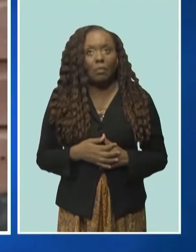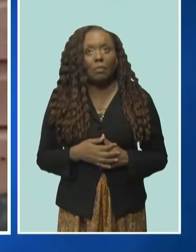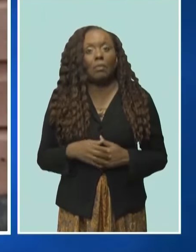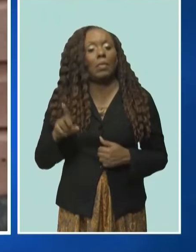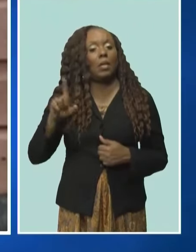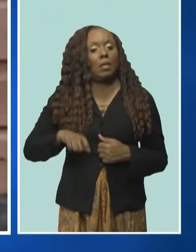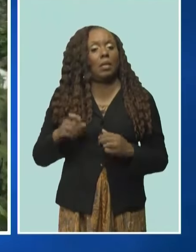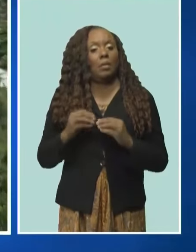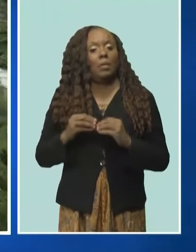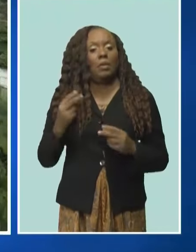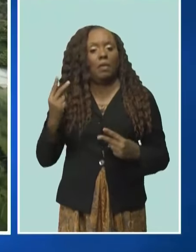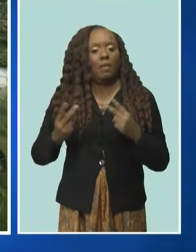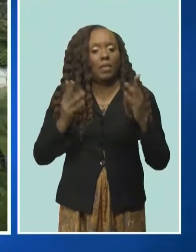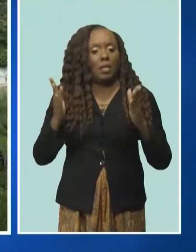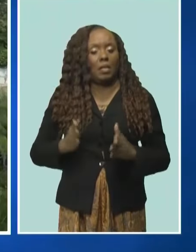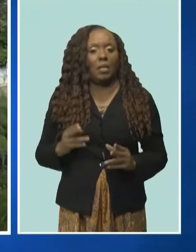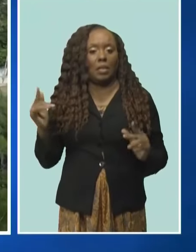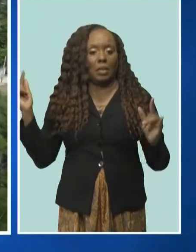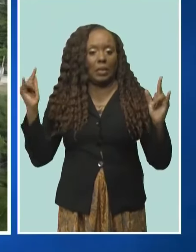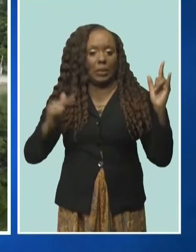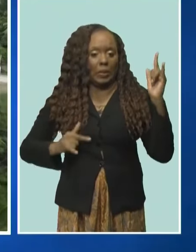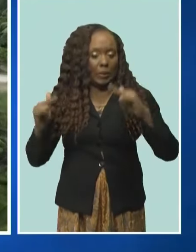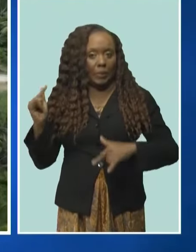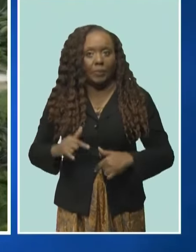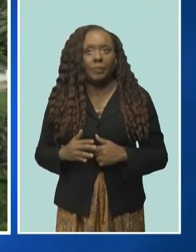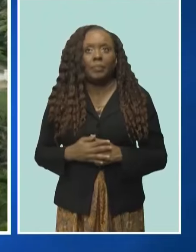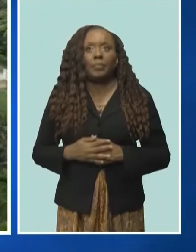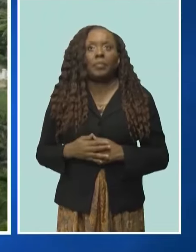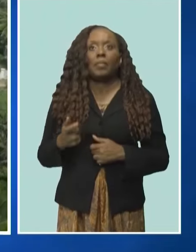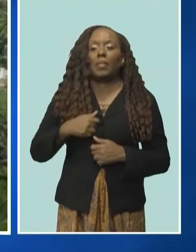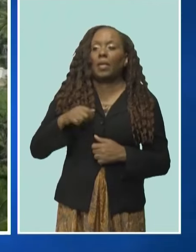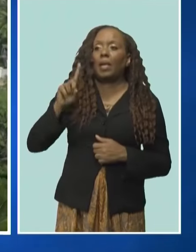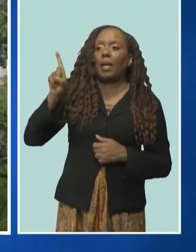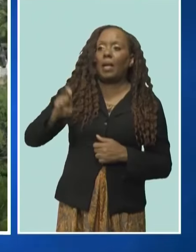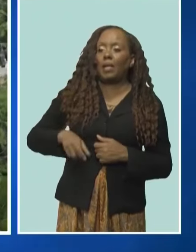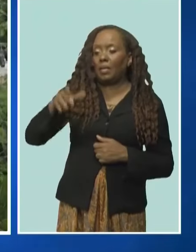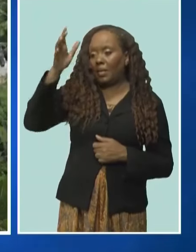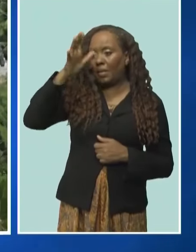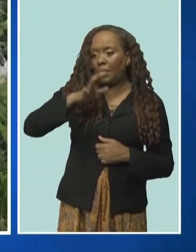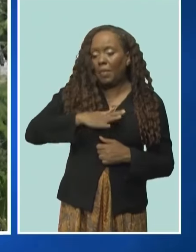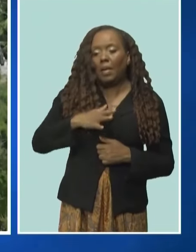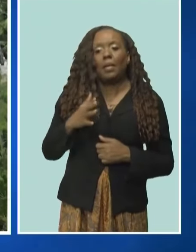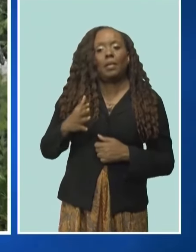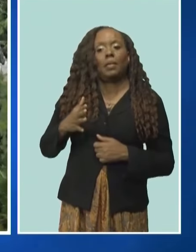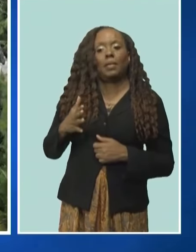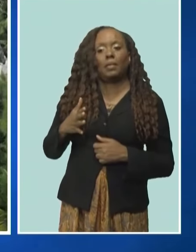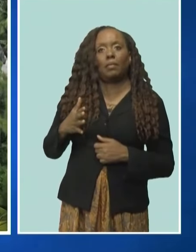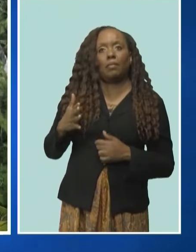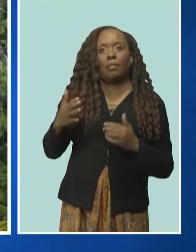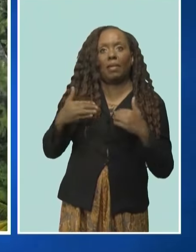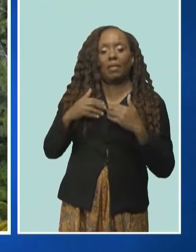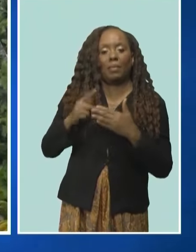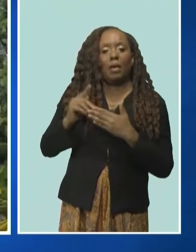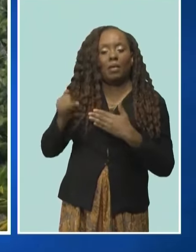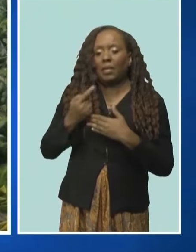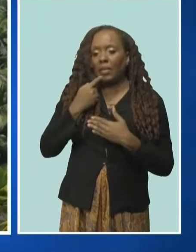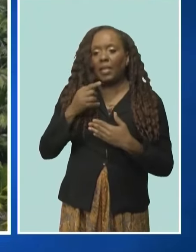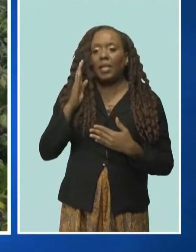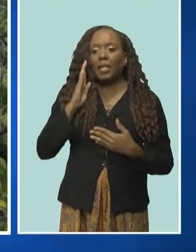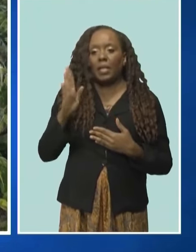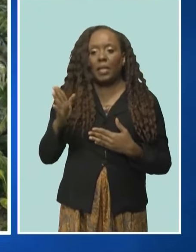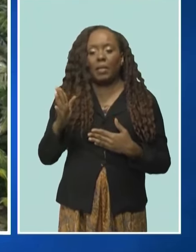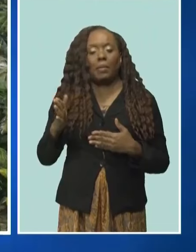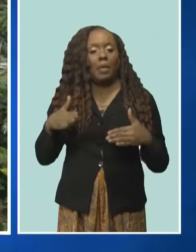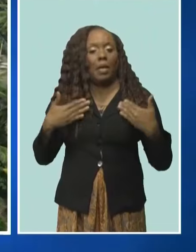visitors coming. When I reached out to Mr. Anders for a comment, he said he would be happy to discuss the project with me at